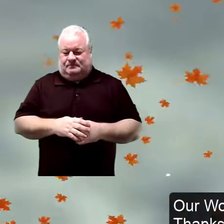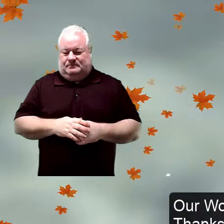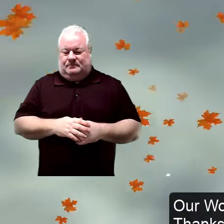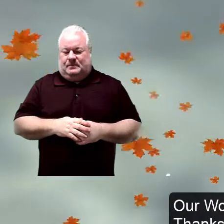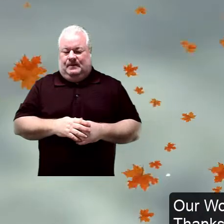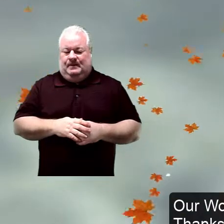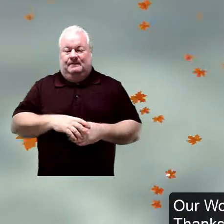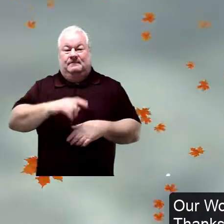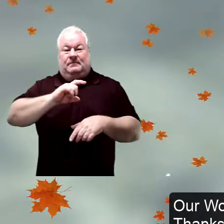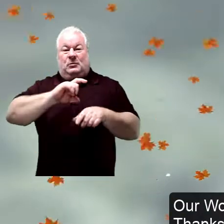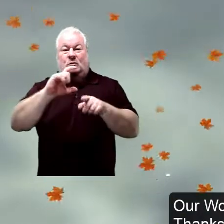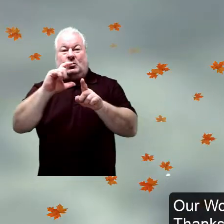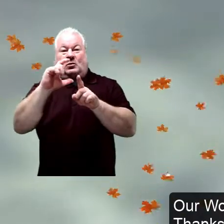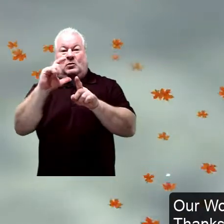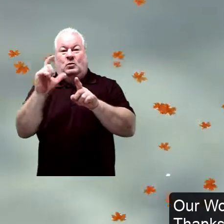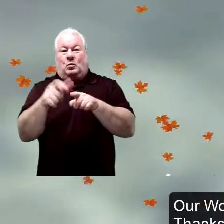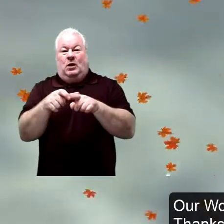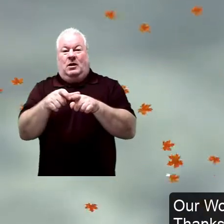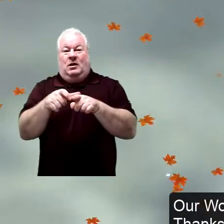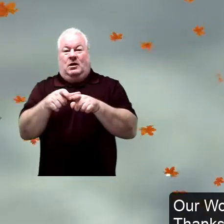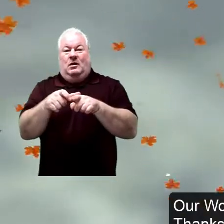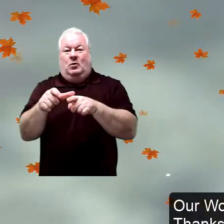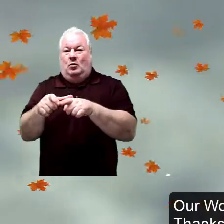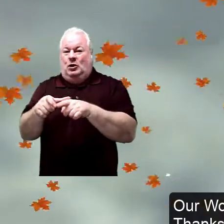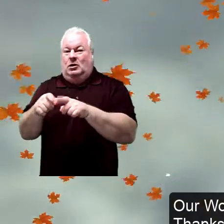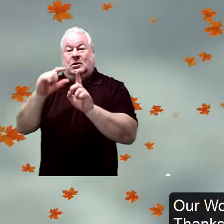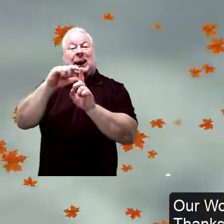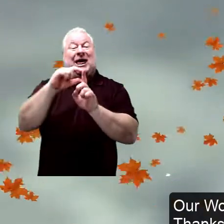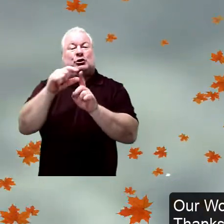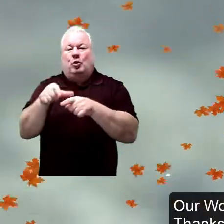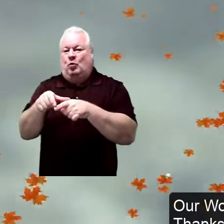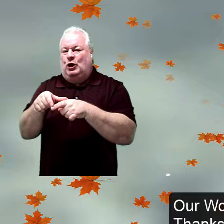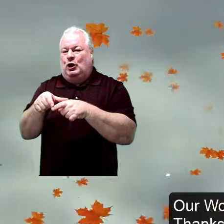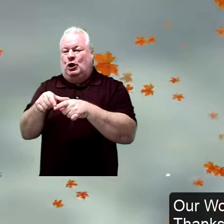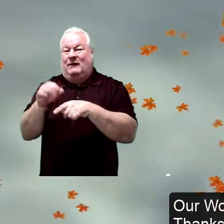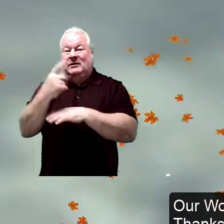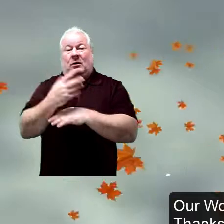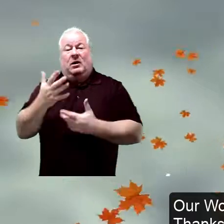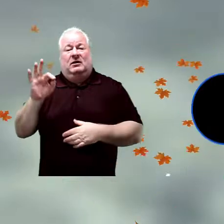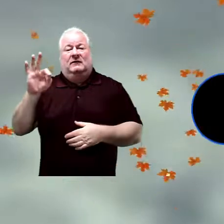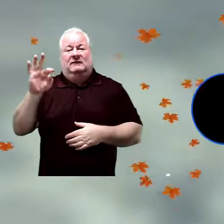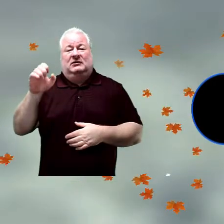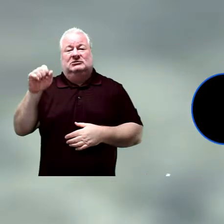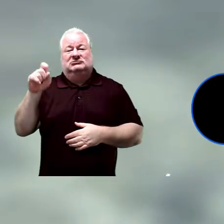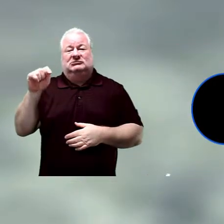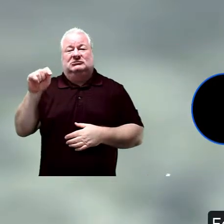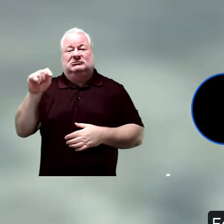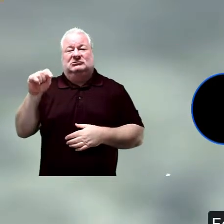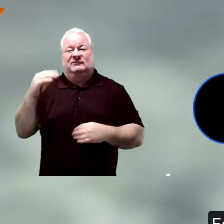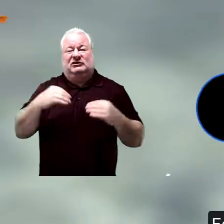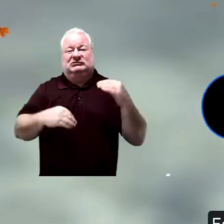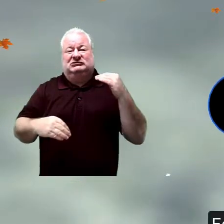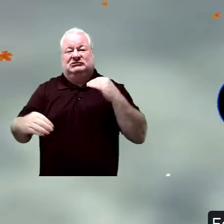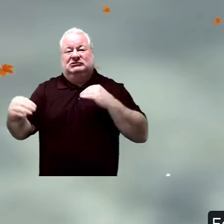Our word of the day in keeping with our Thanksgiving theme is feast. Feast.